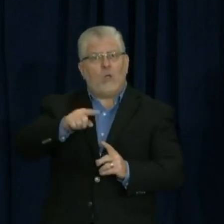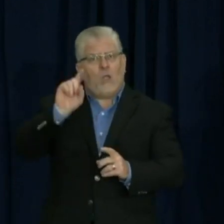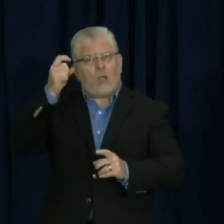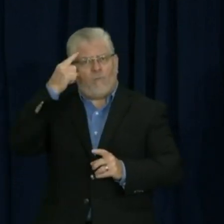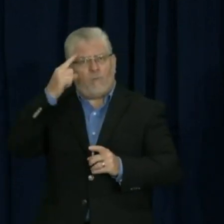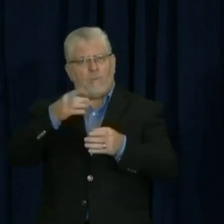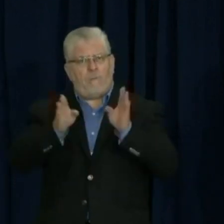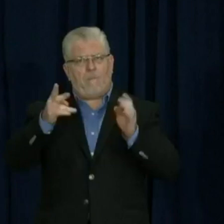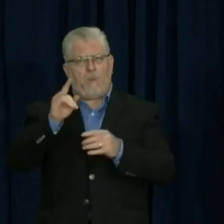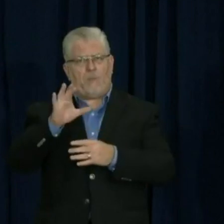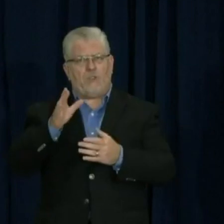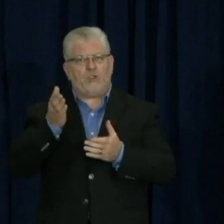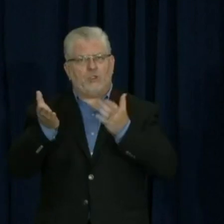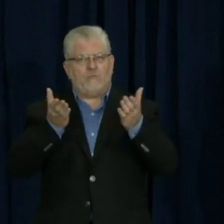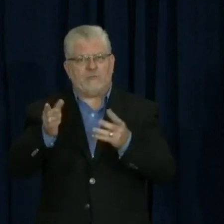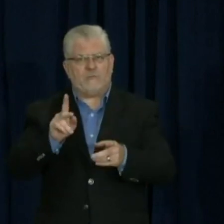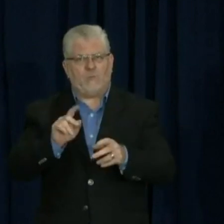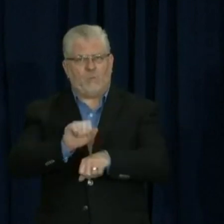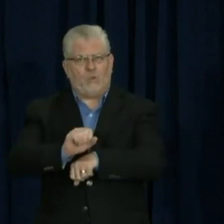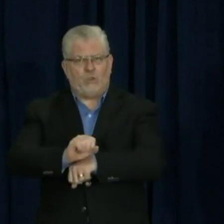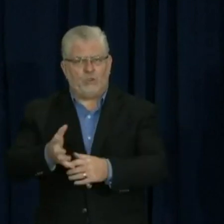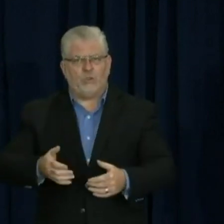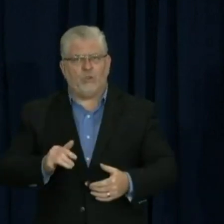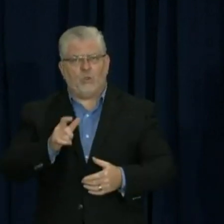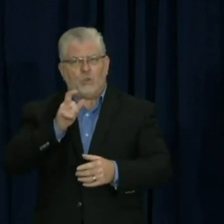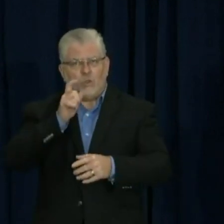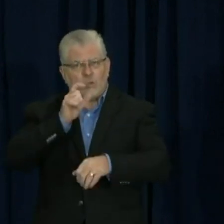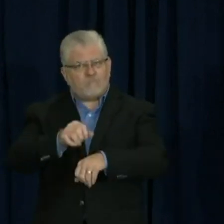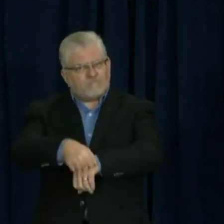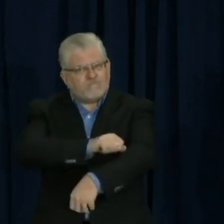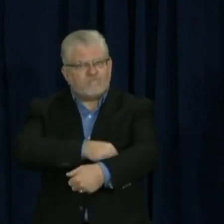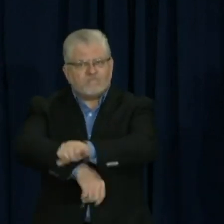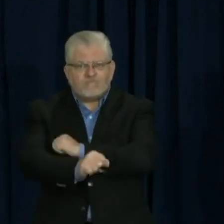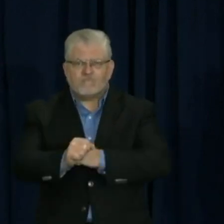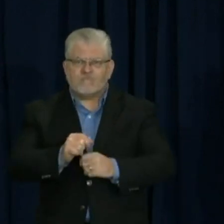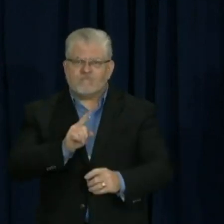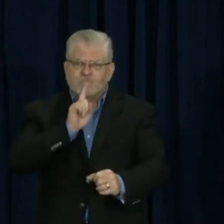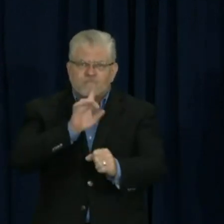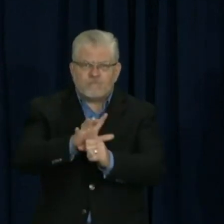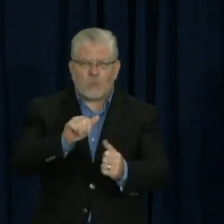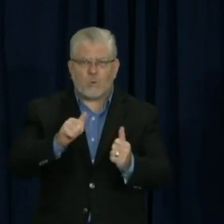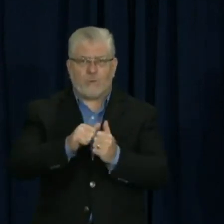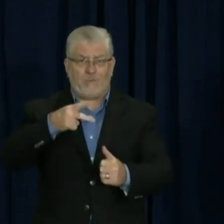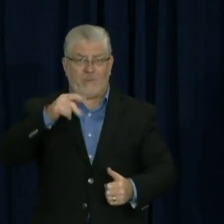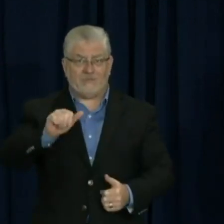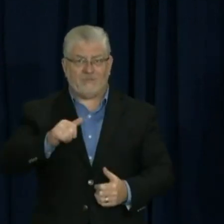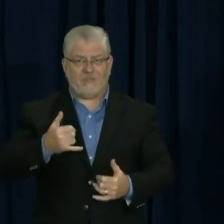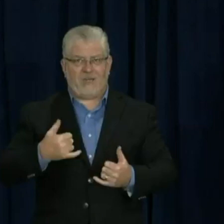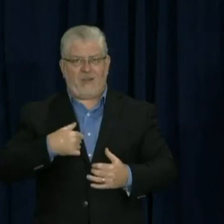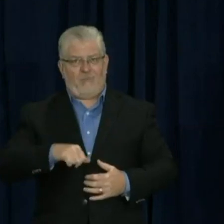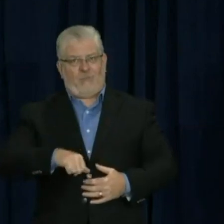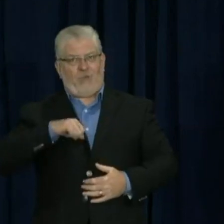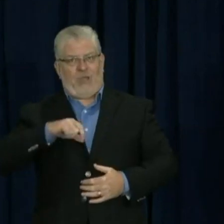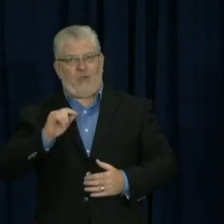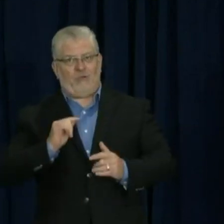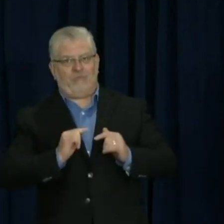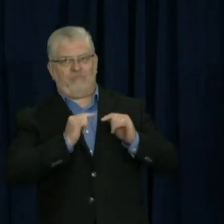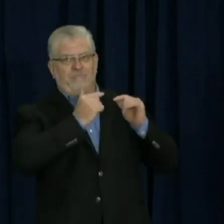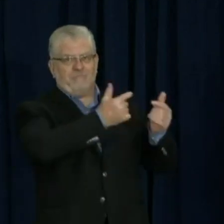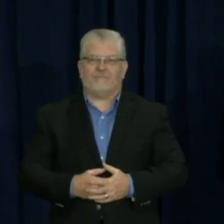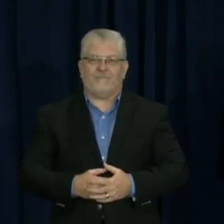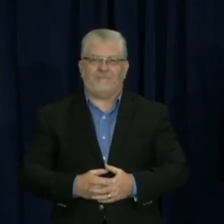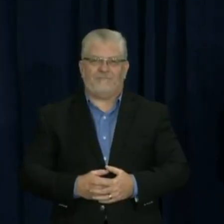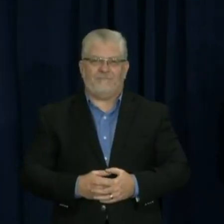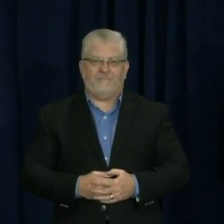all Americans, that their vote counts, and I intend to keep that promise here in Pennsylvania. Now I'm proud to turn this over to Secretary of State Kathy